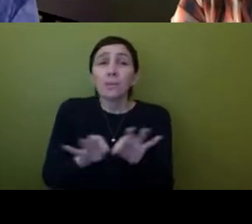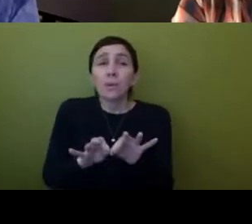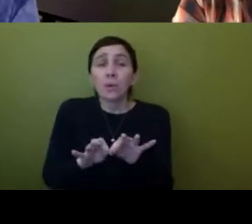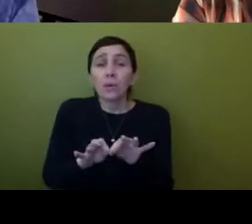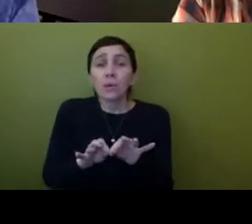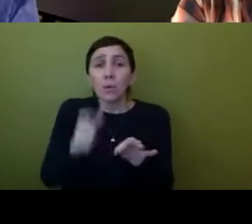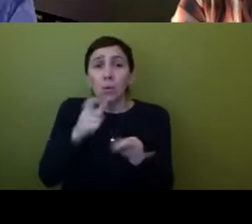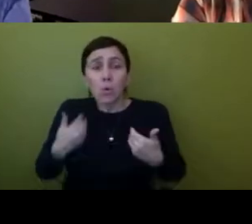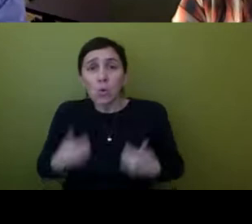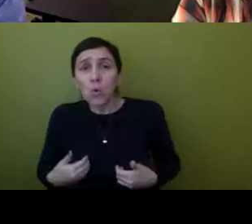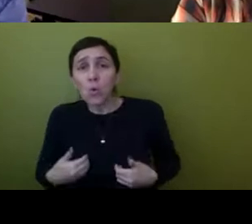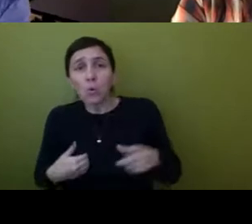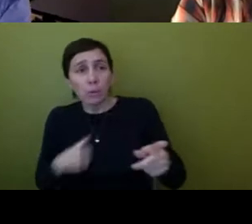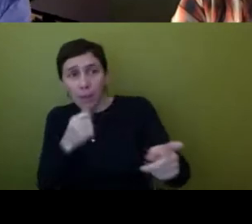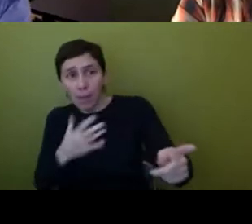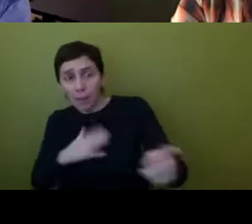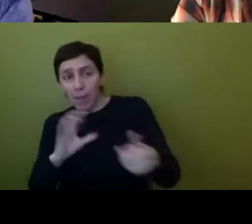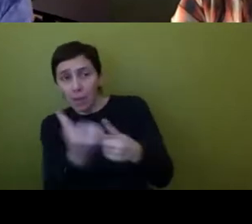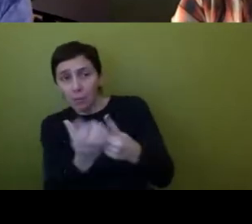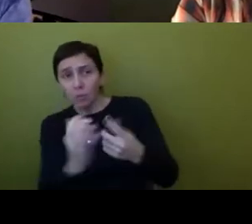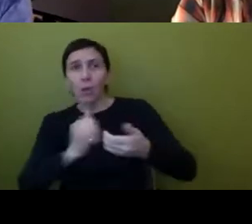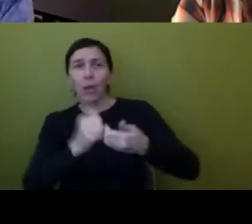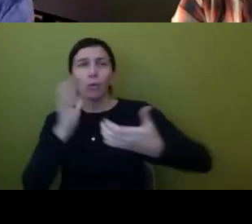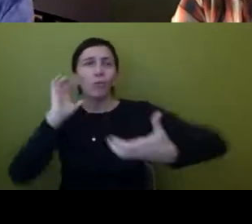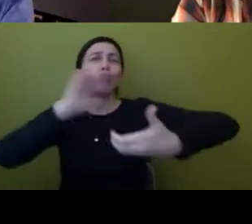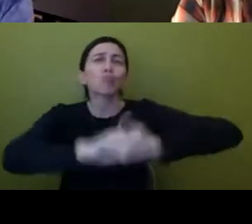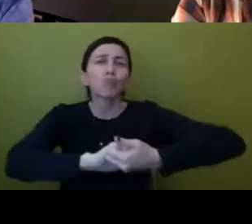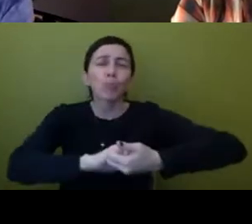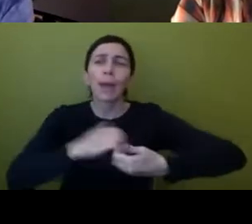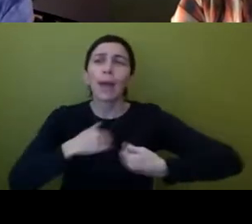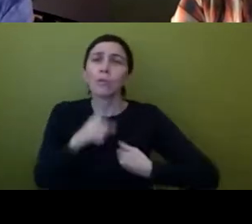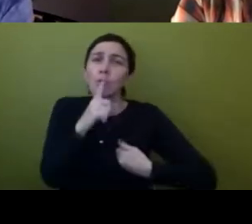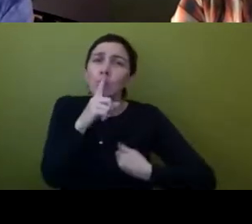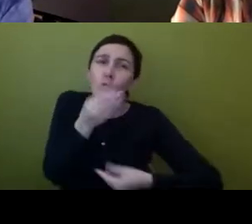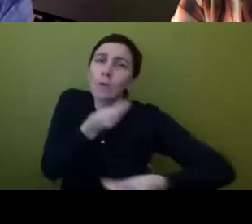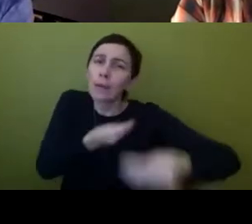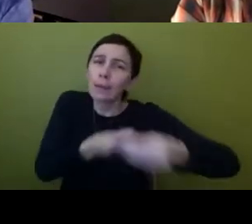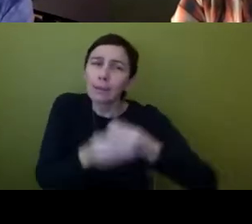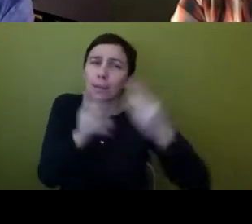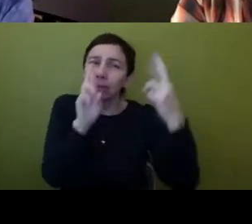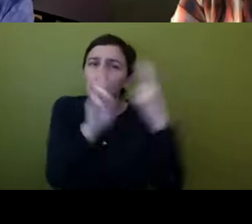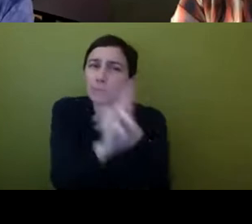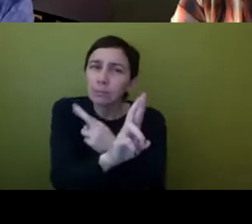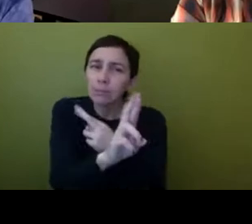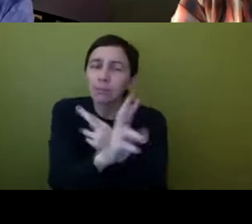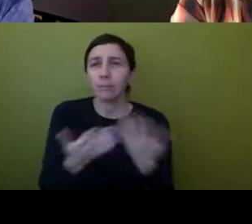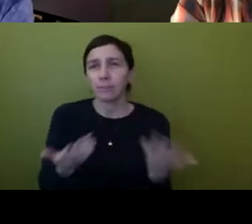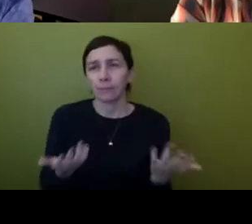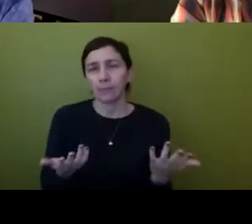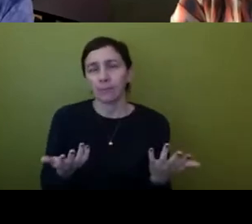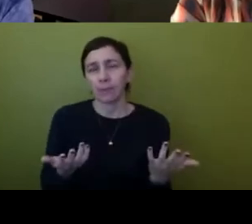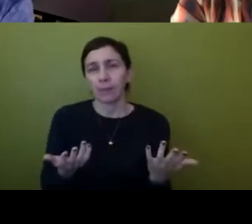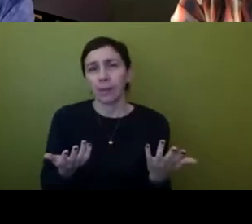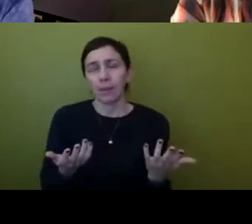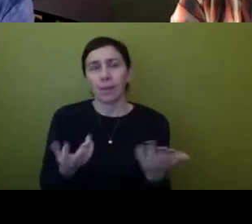the possibility of a true exchange um and uh and an exchange that enriches